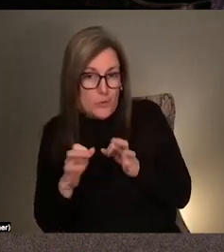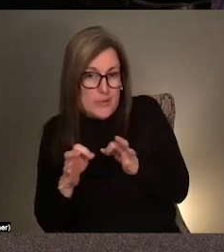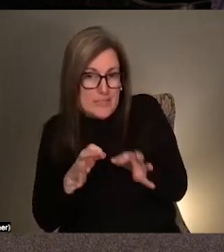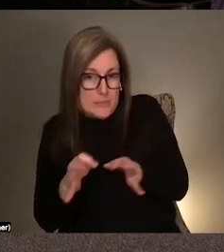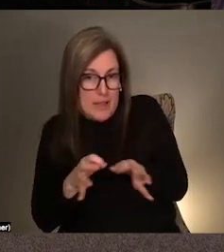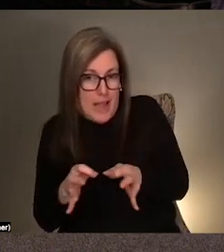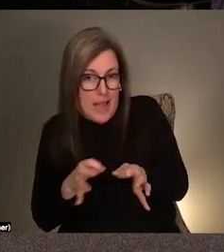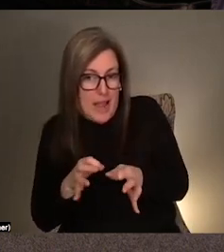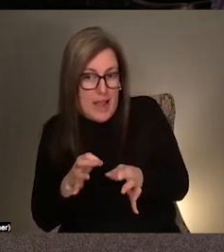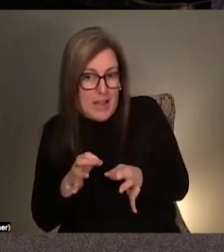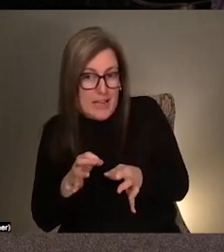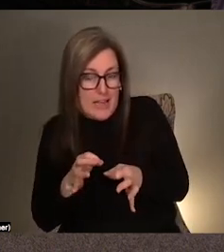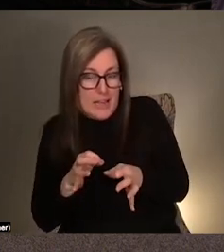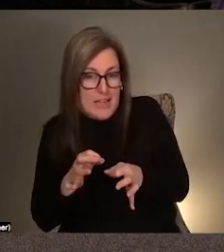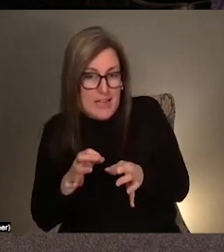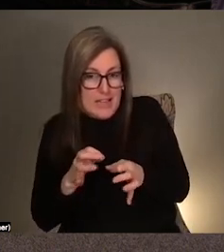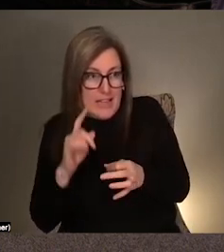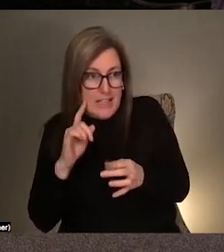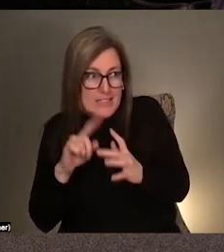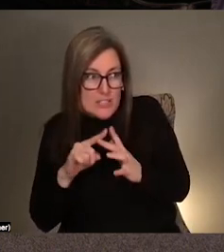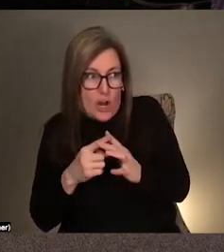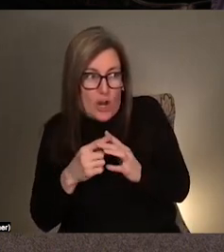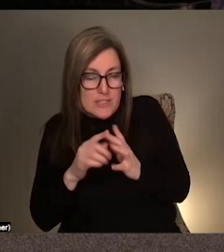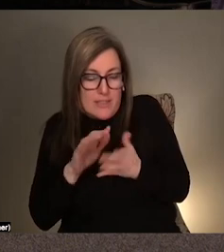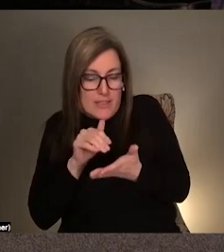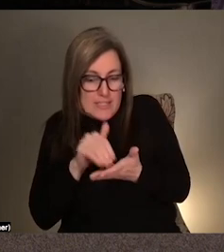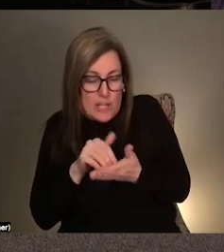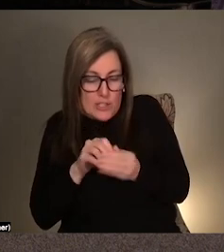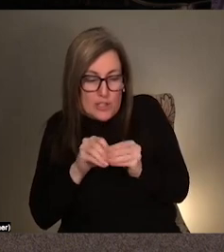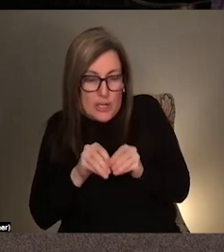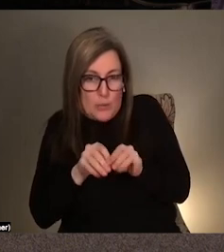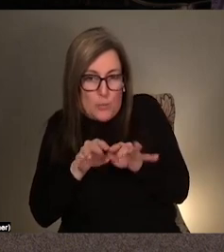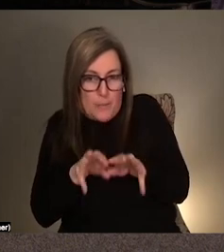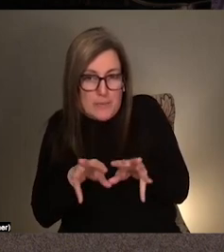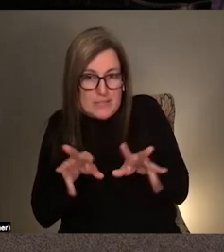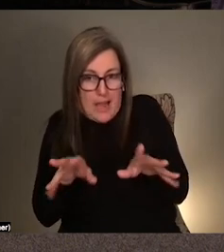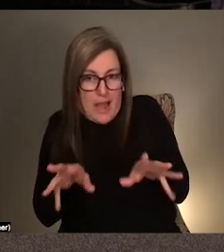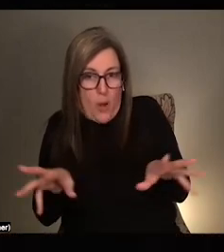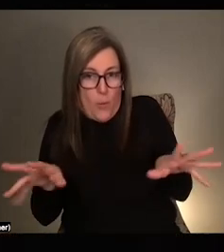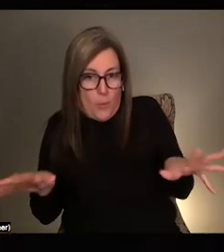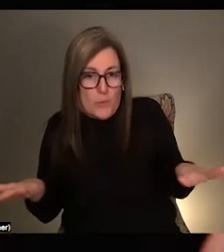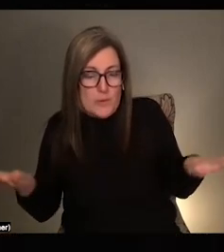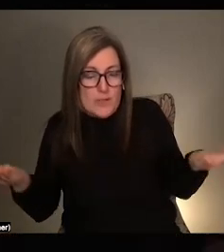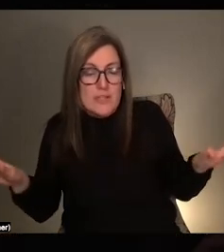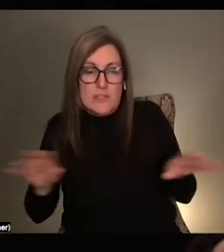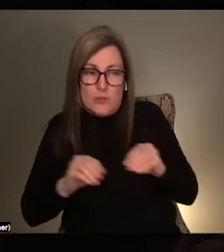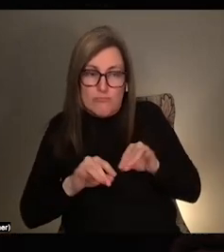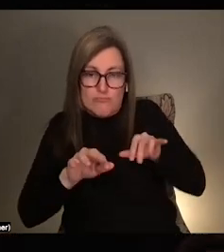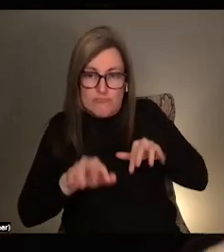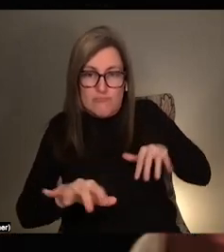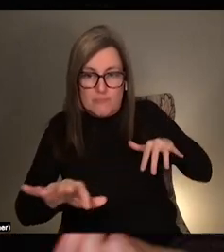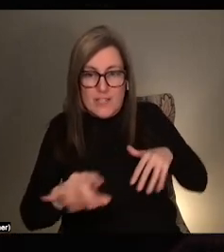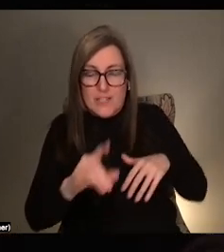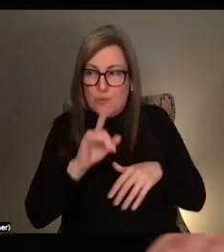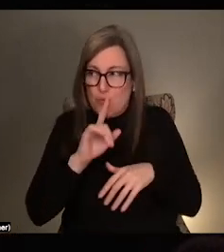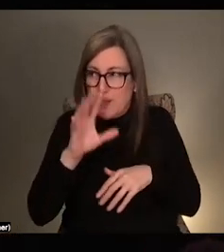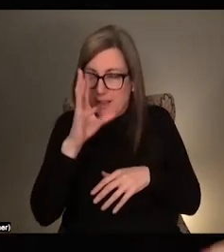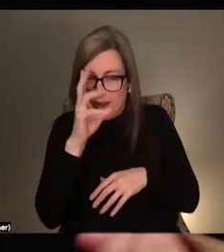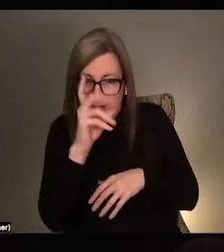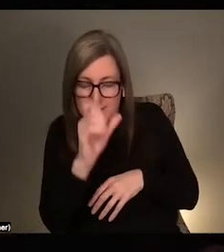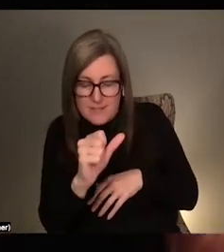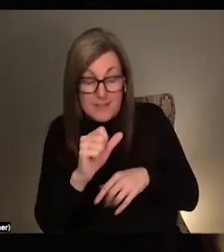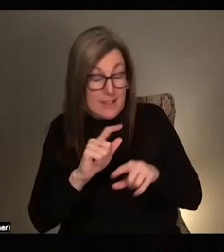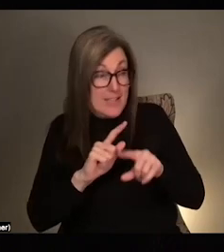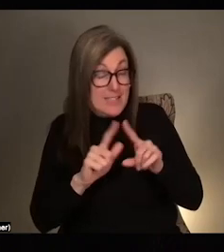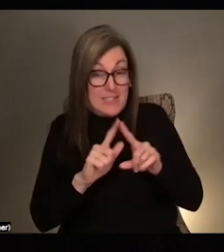like starts in the center and then like ripples outwards or Yeah, just like really tuned into like describing different